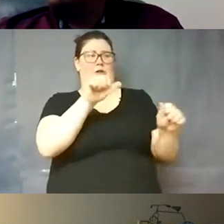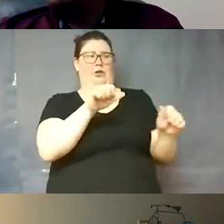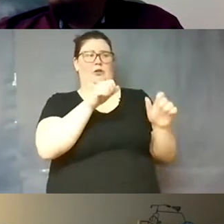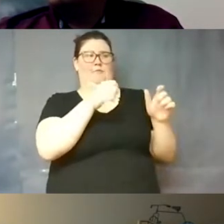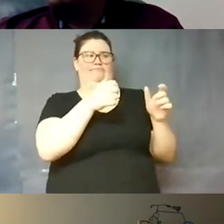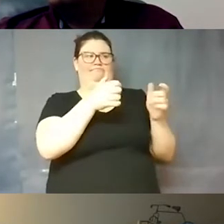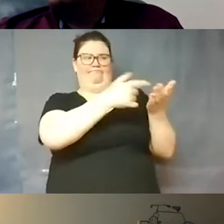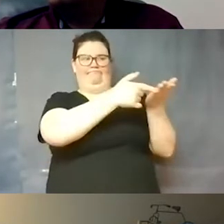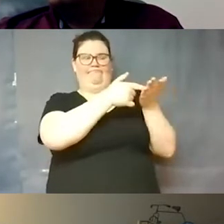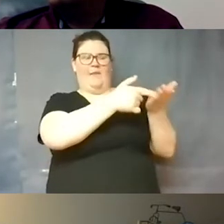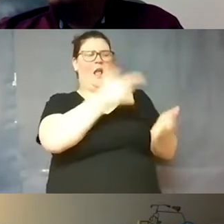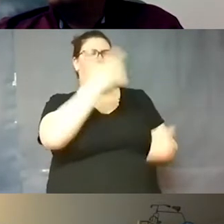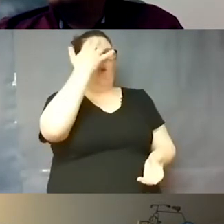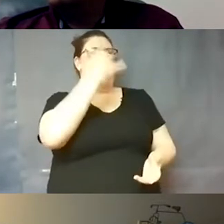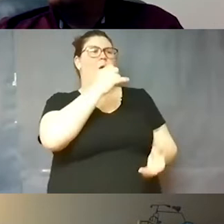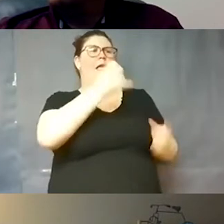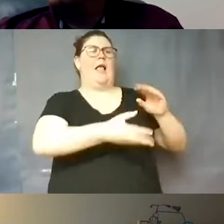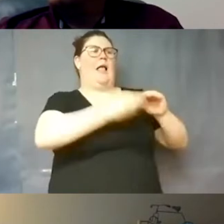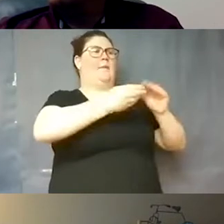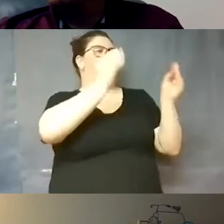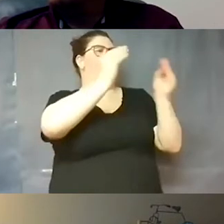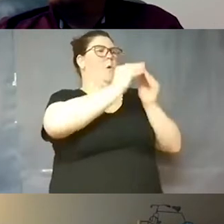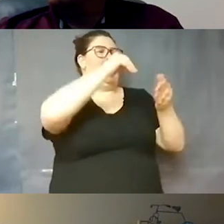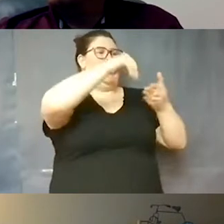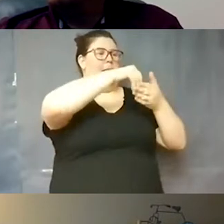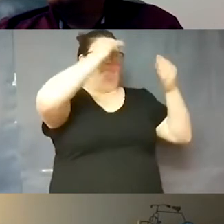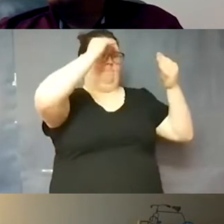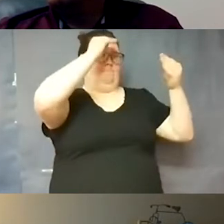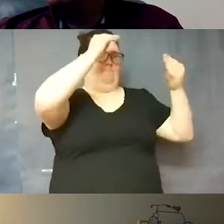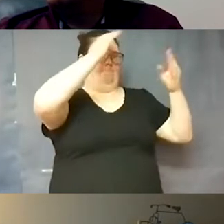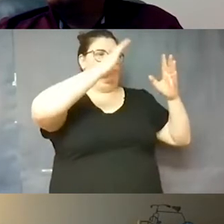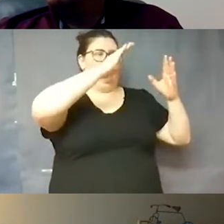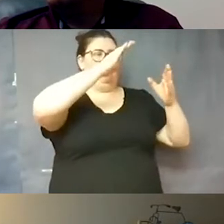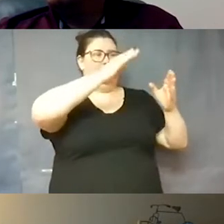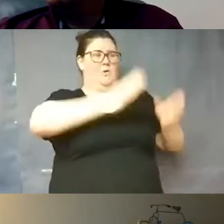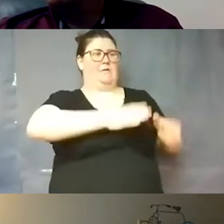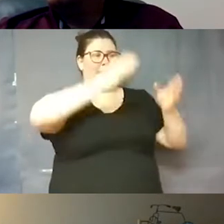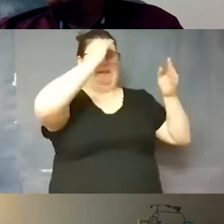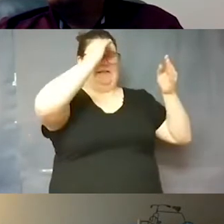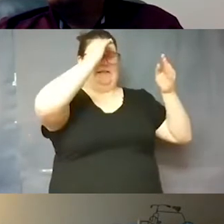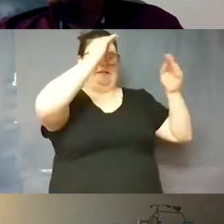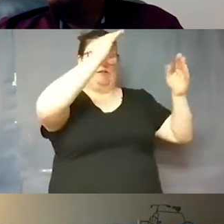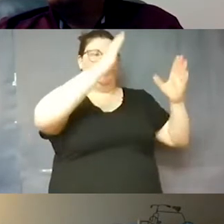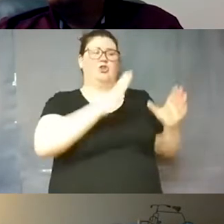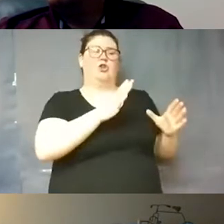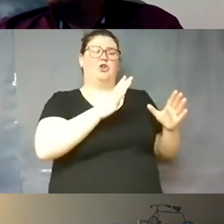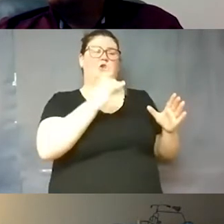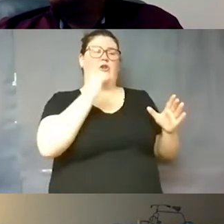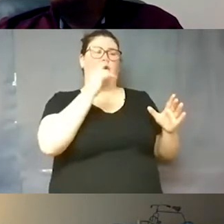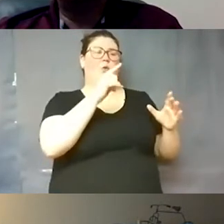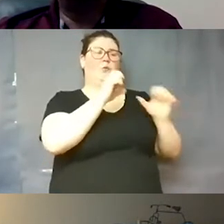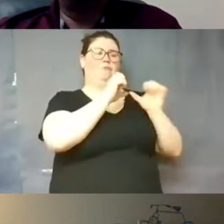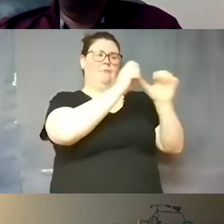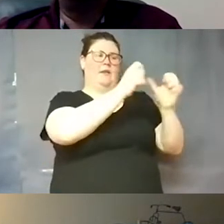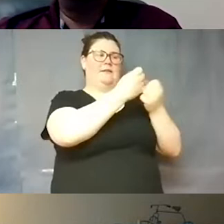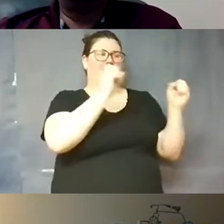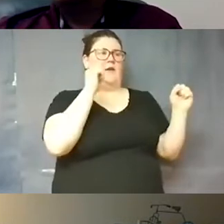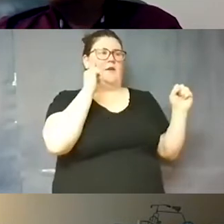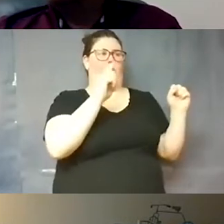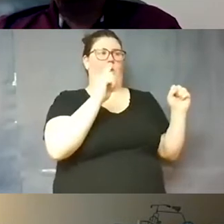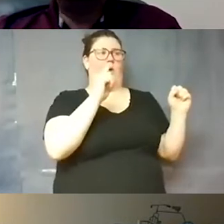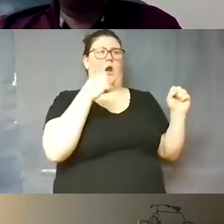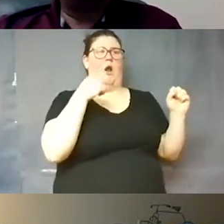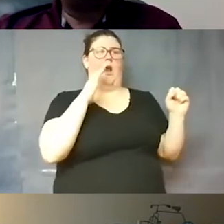why don't we add more in-person teachers to enable and follow the cdc guidelines for the safety of our our students and i would imagine